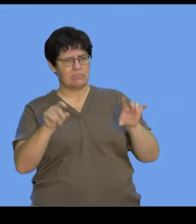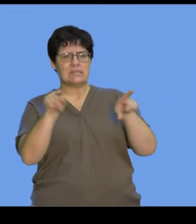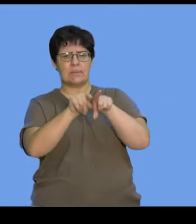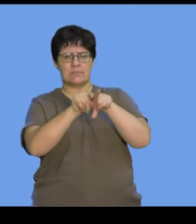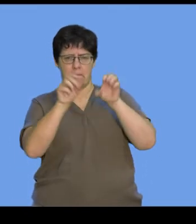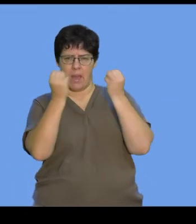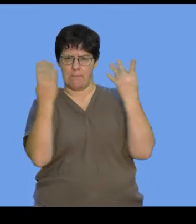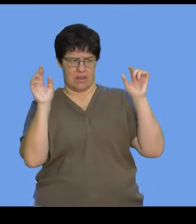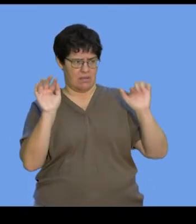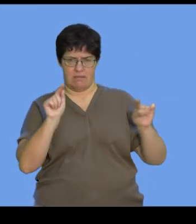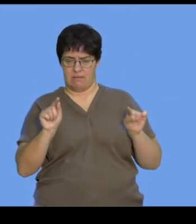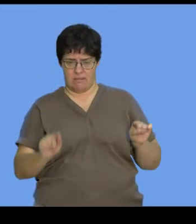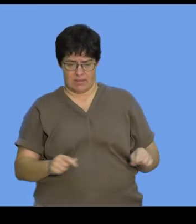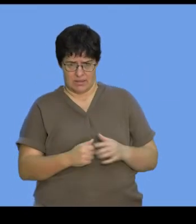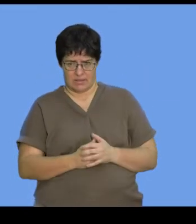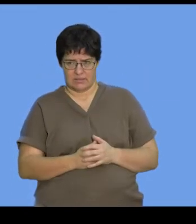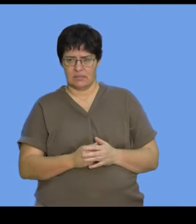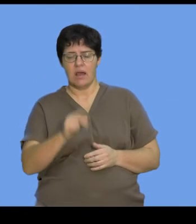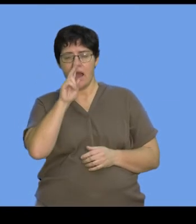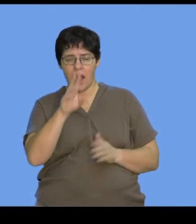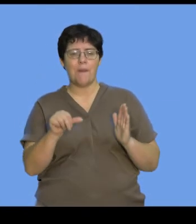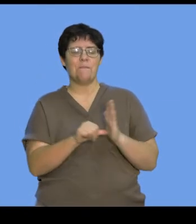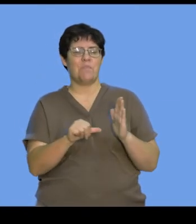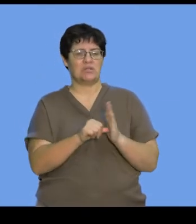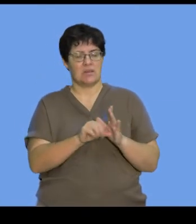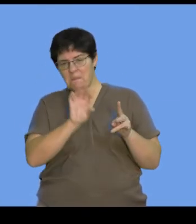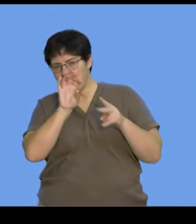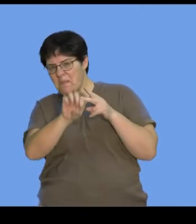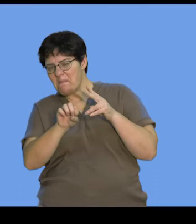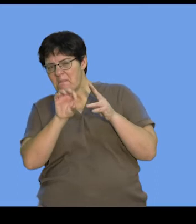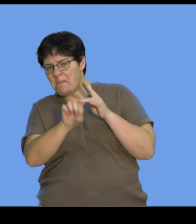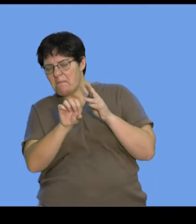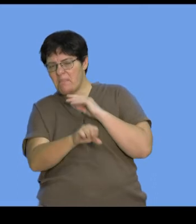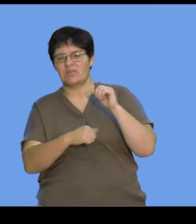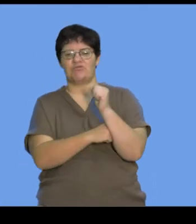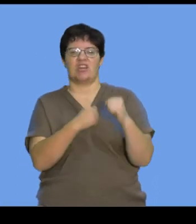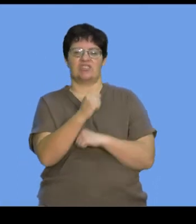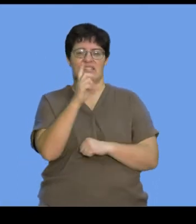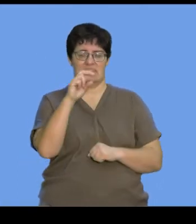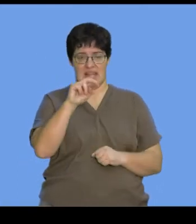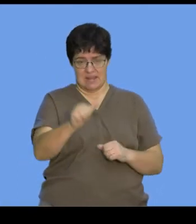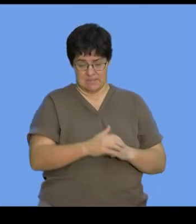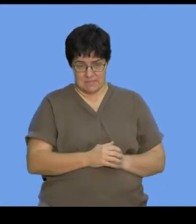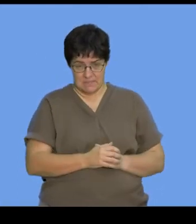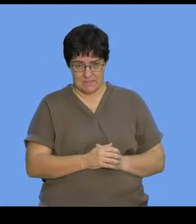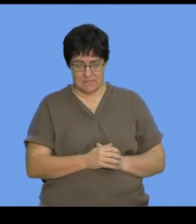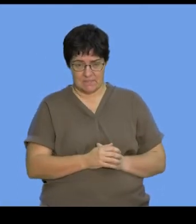bases. We're going to spend some time looking at some key discoveries in the structure of DNA.